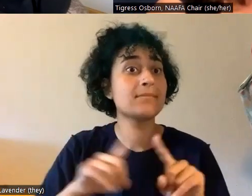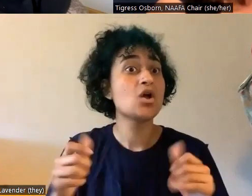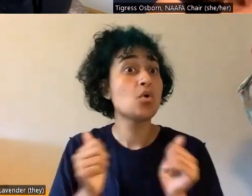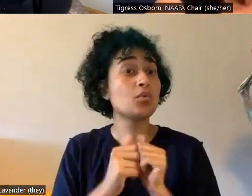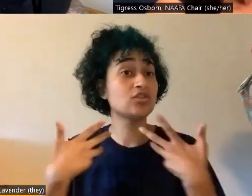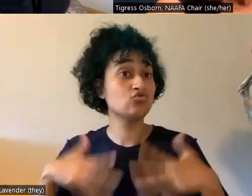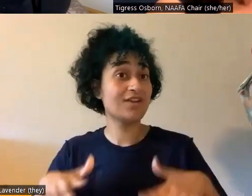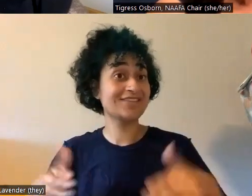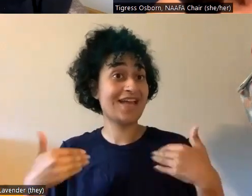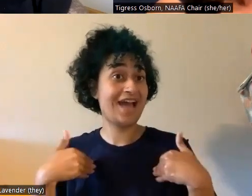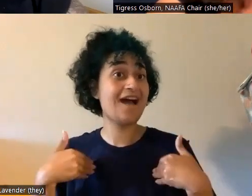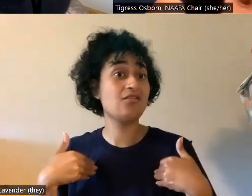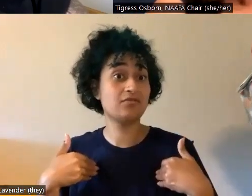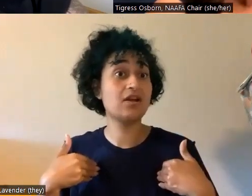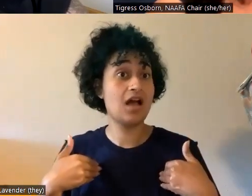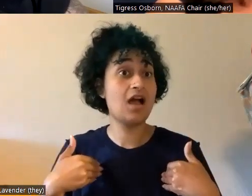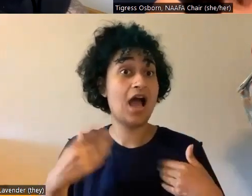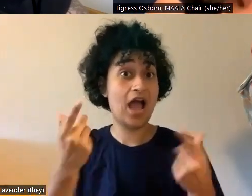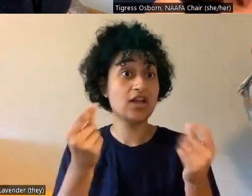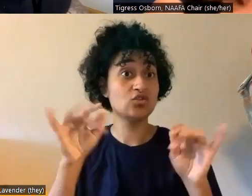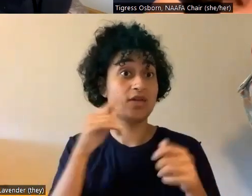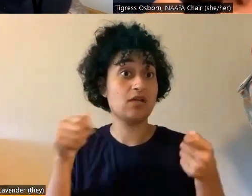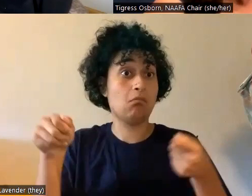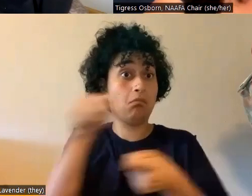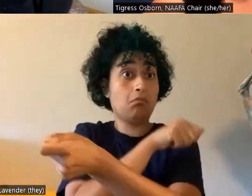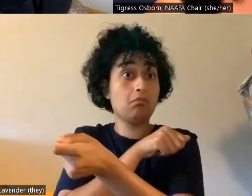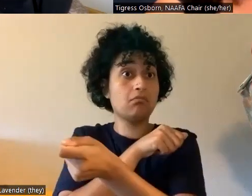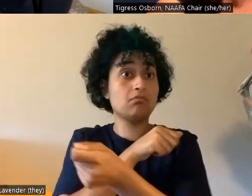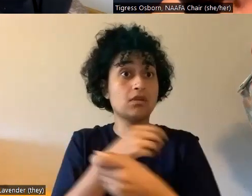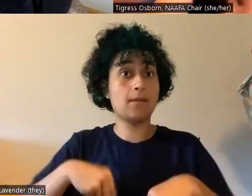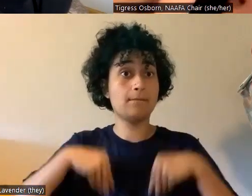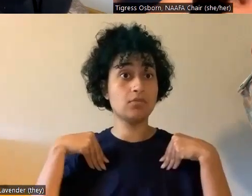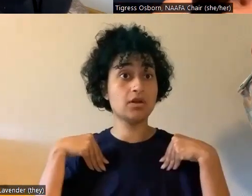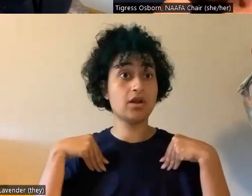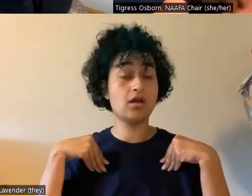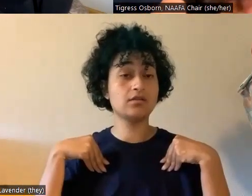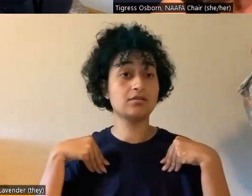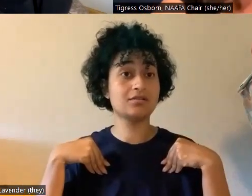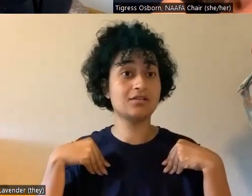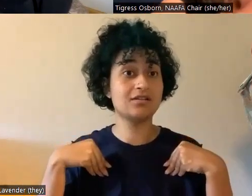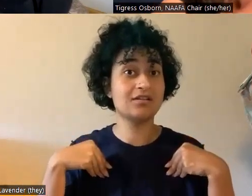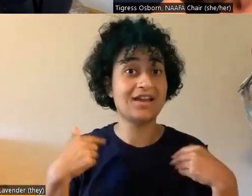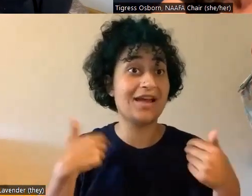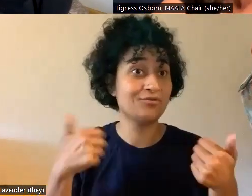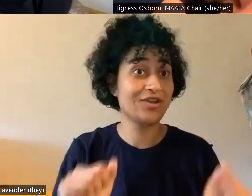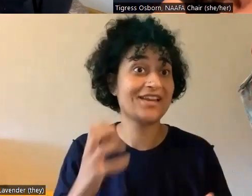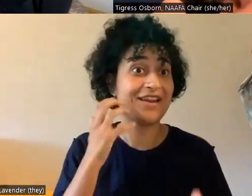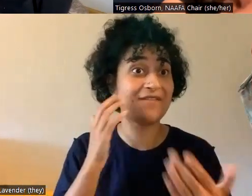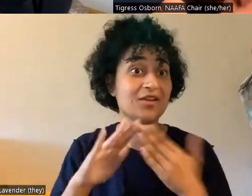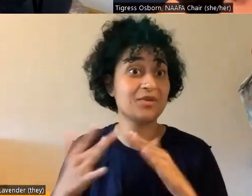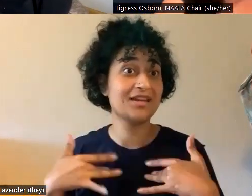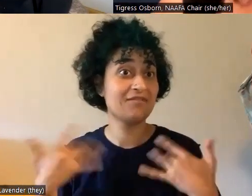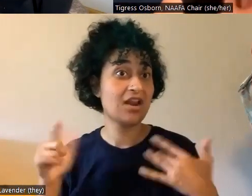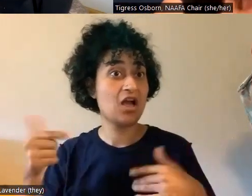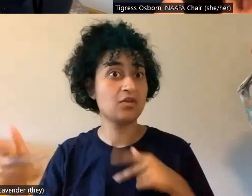um, is, is a dress that I wear backwards all the time. Um, and I happened to be trying it on at a fat community event and other people were